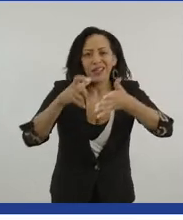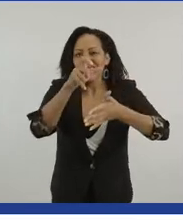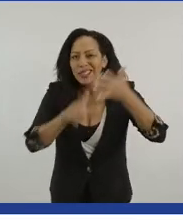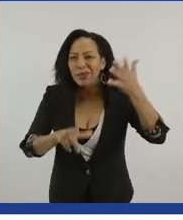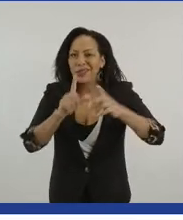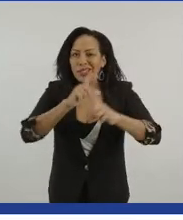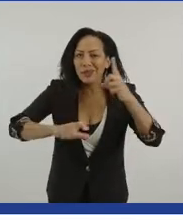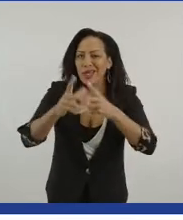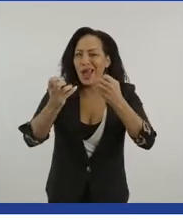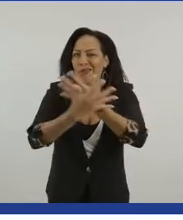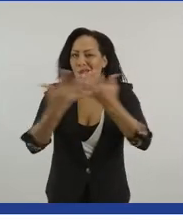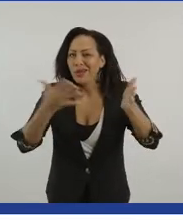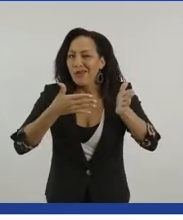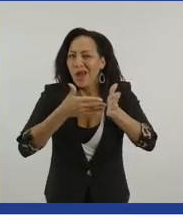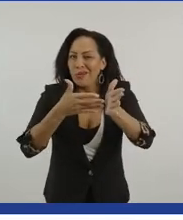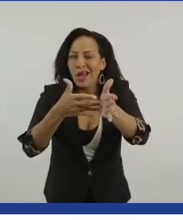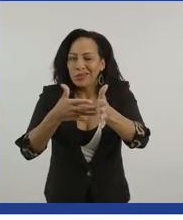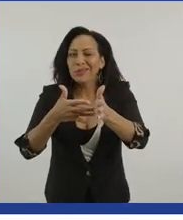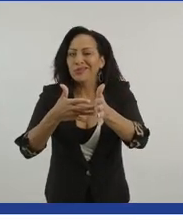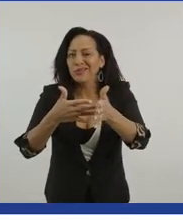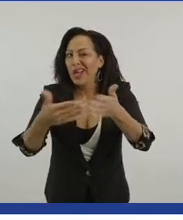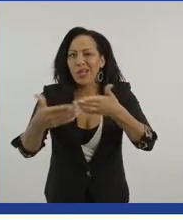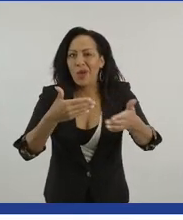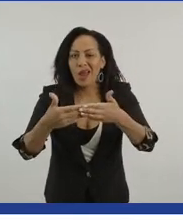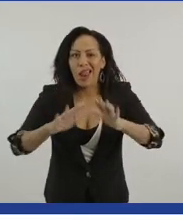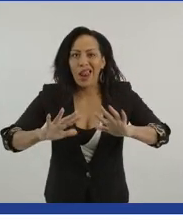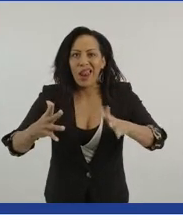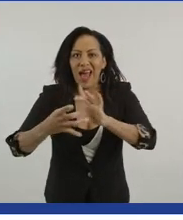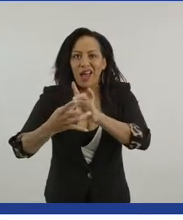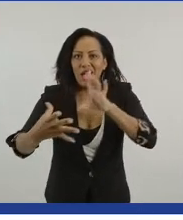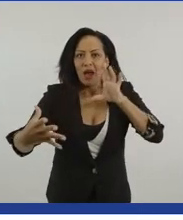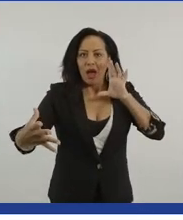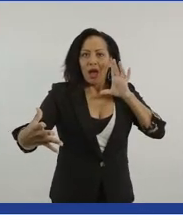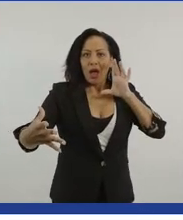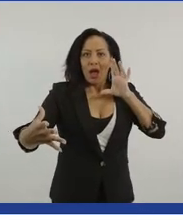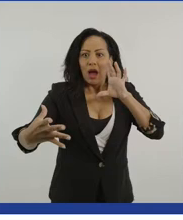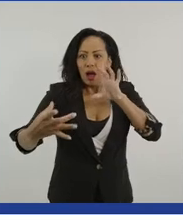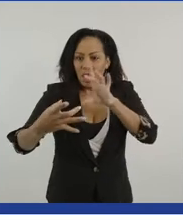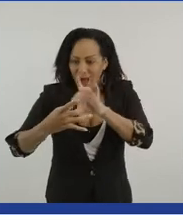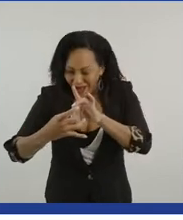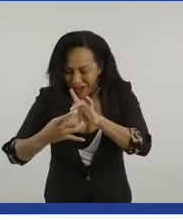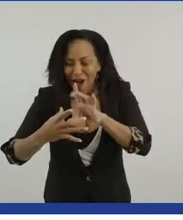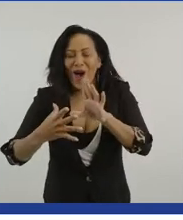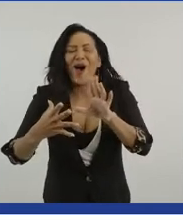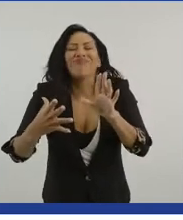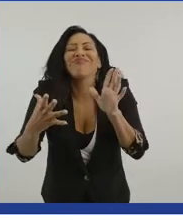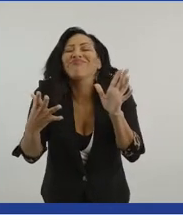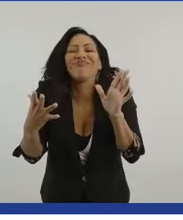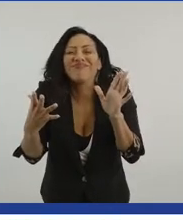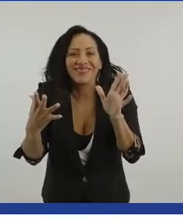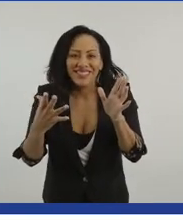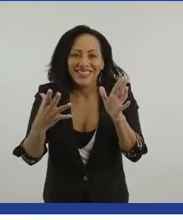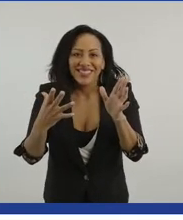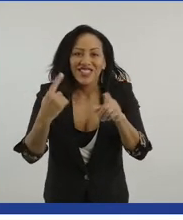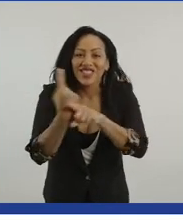obstacles anyway. That lack of contact makes a real difference. So it's great to be here and great to be